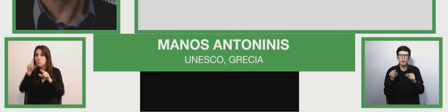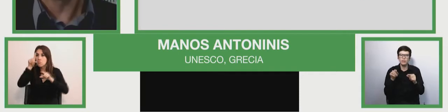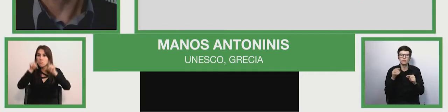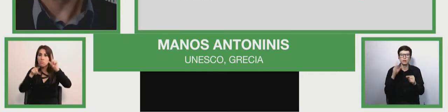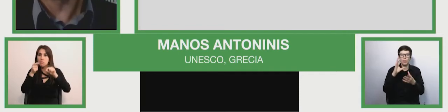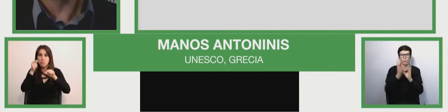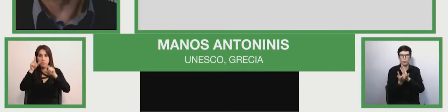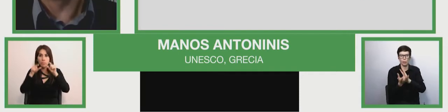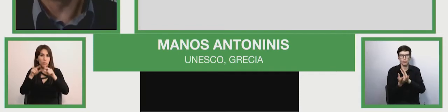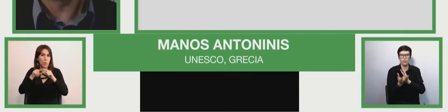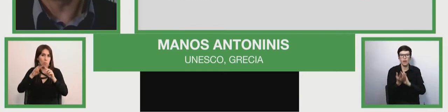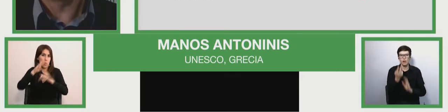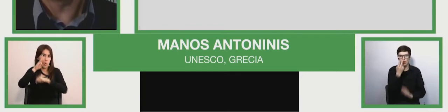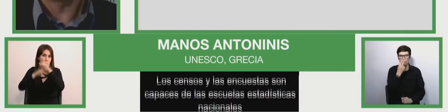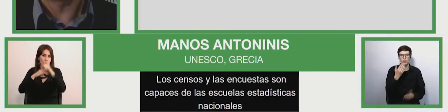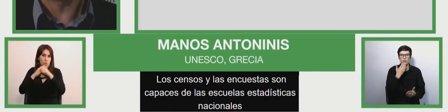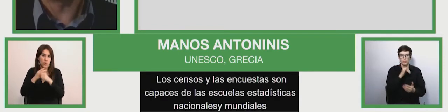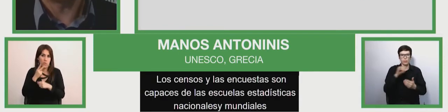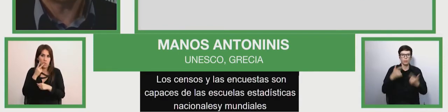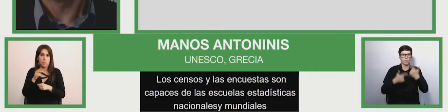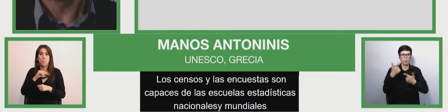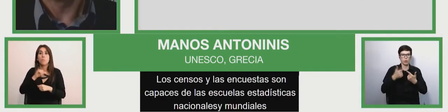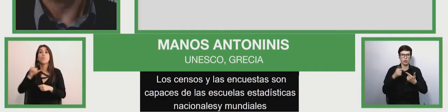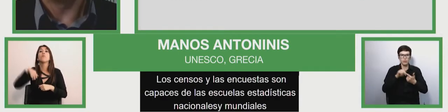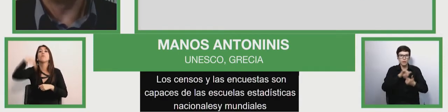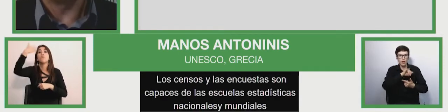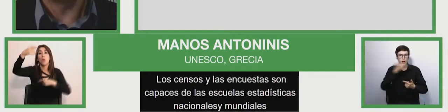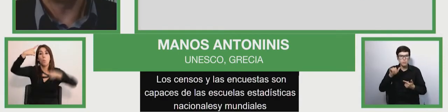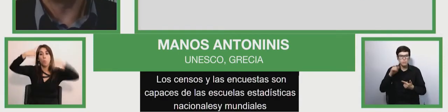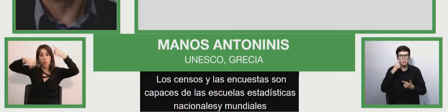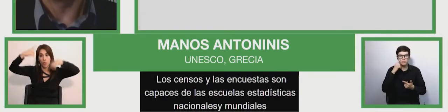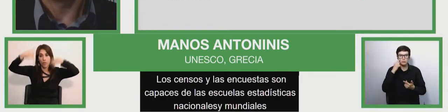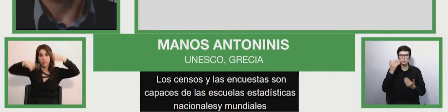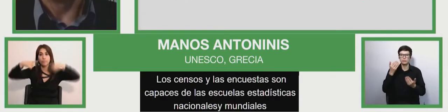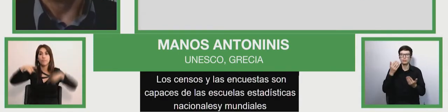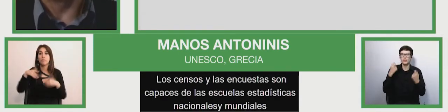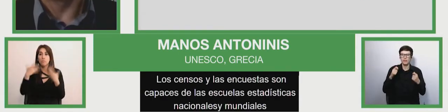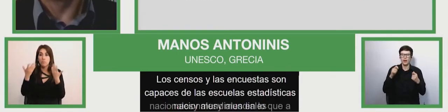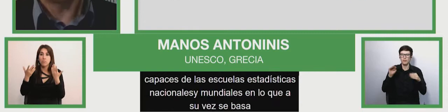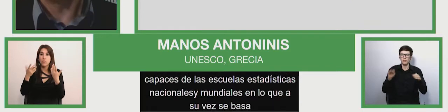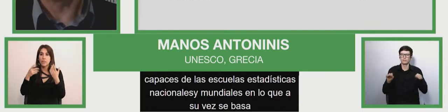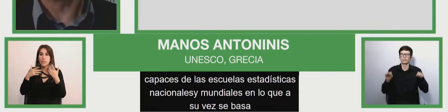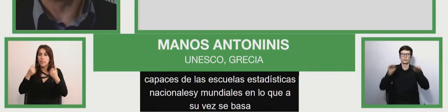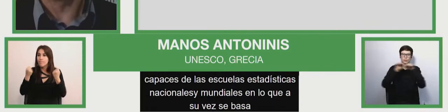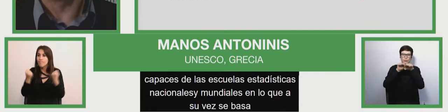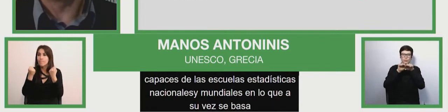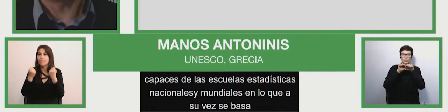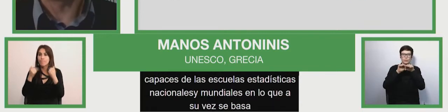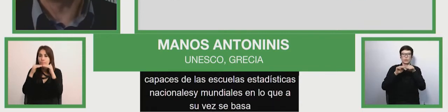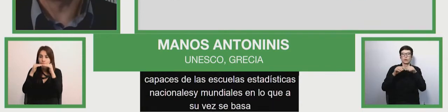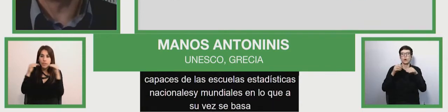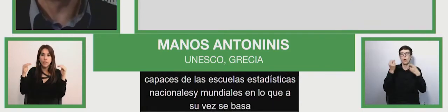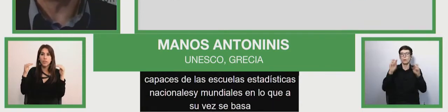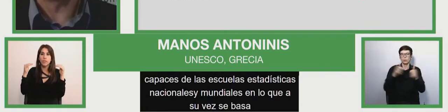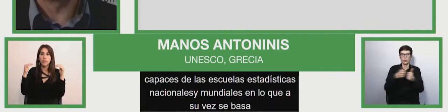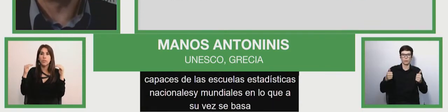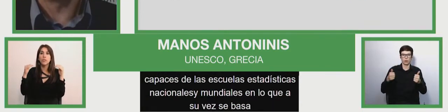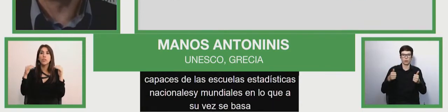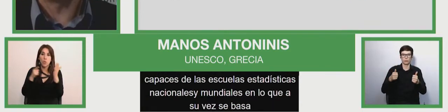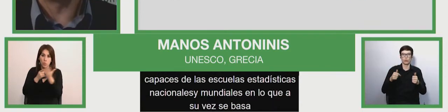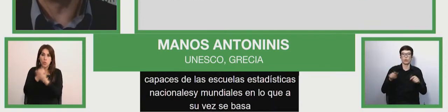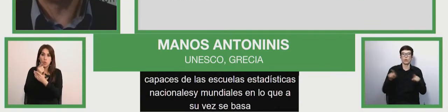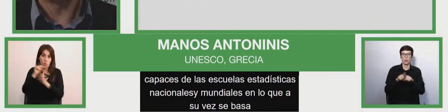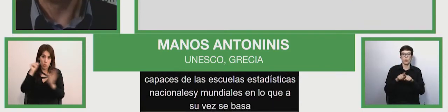policies which tend to do this. The main issues regarding questions on this capacity,